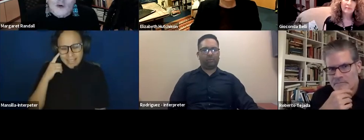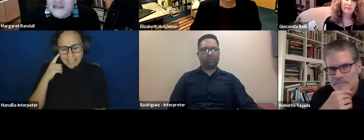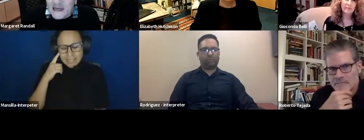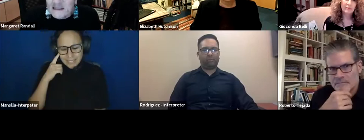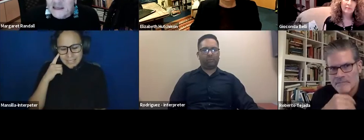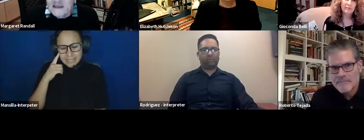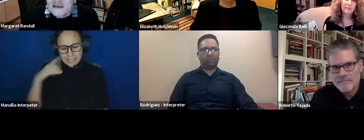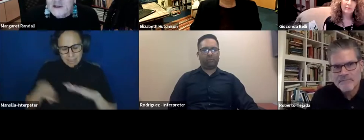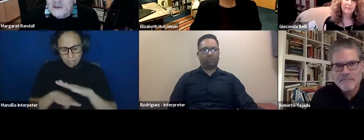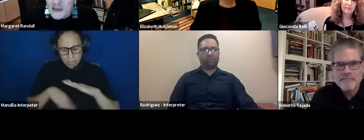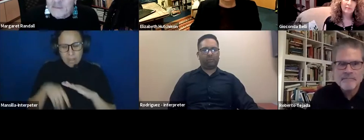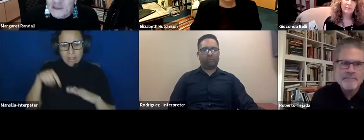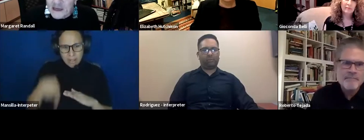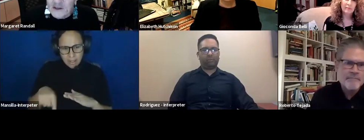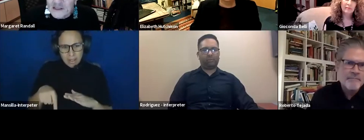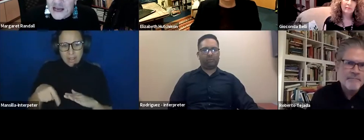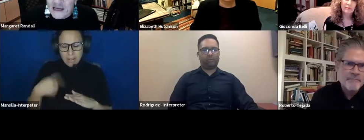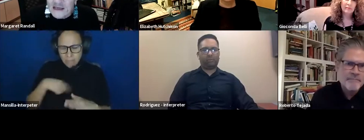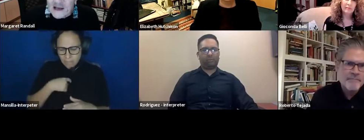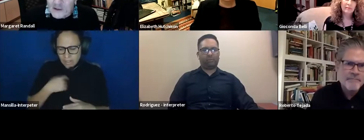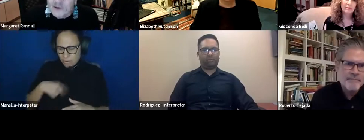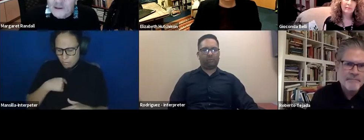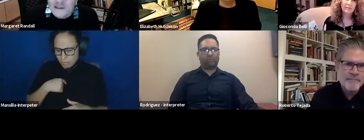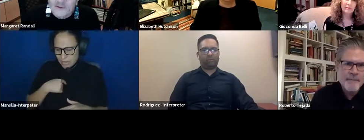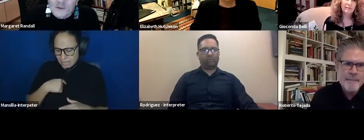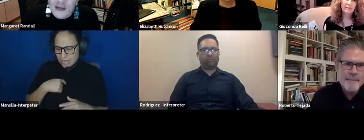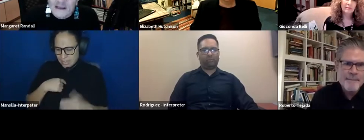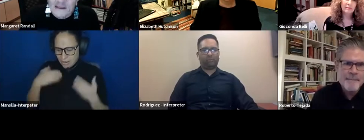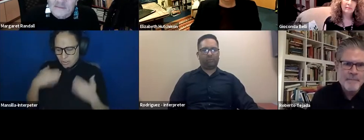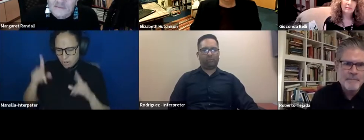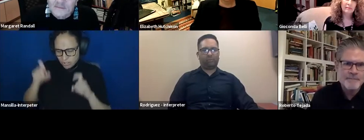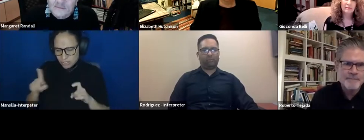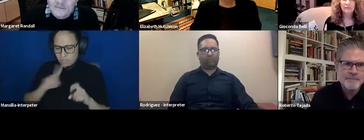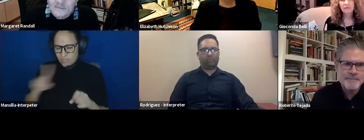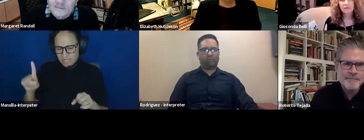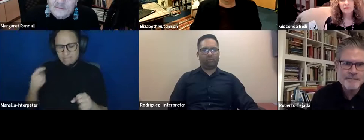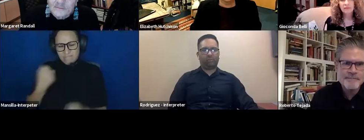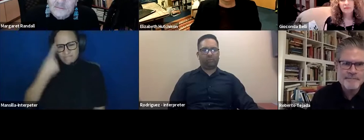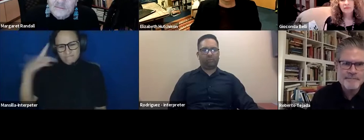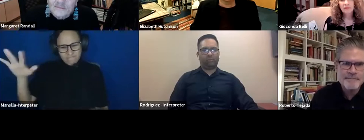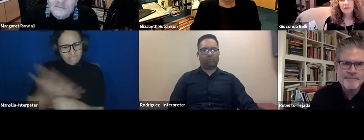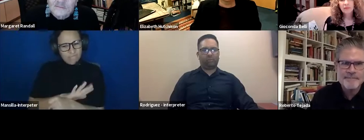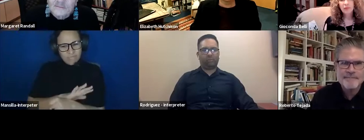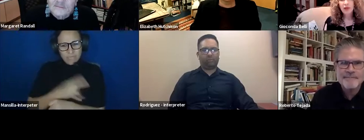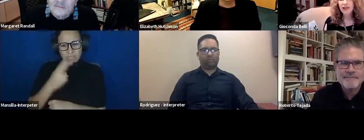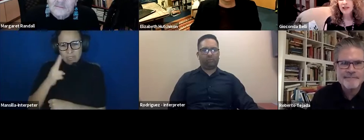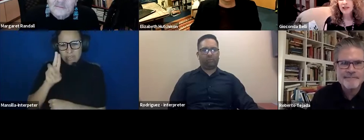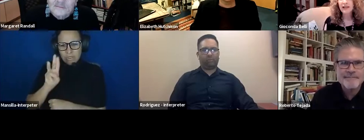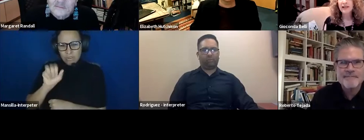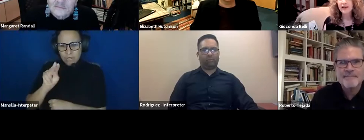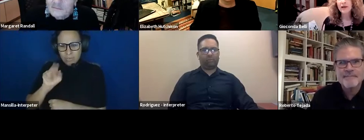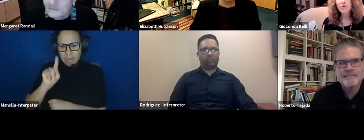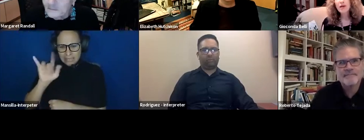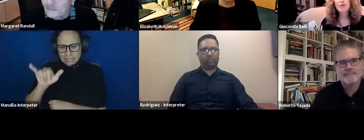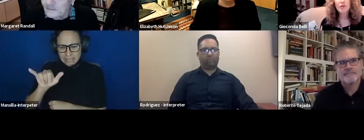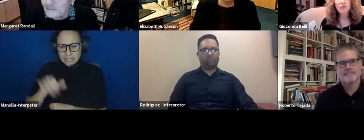we're tested to be able to understand the fullness of humanity. Yeah. Well, in,